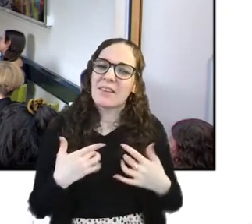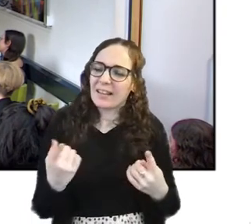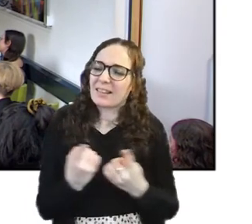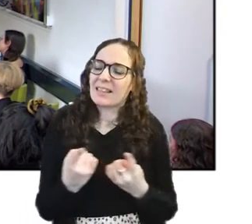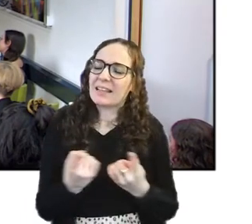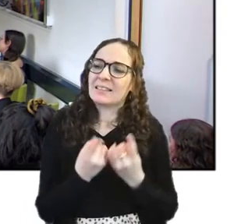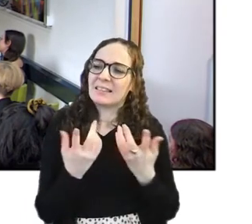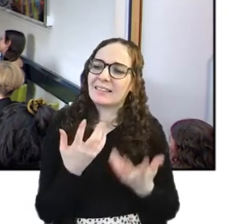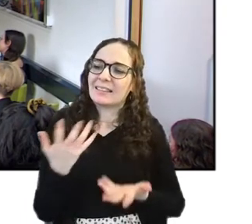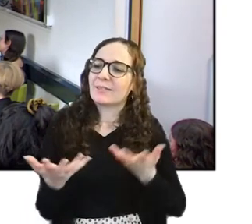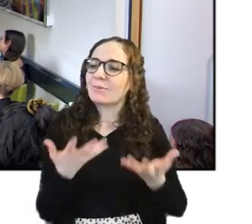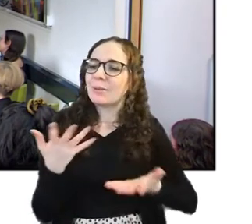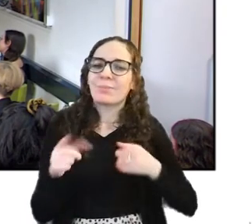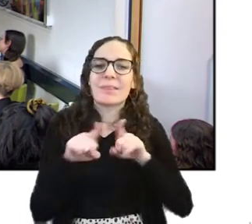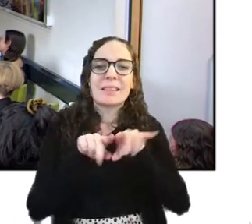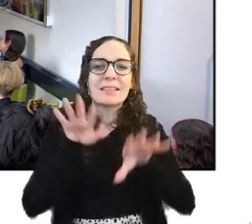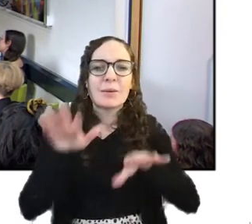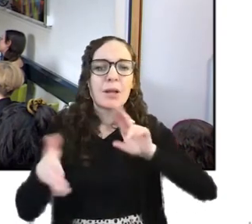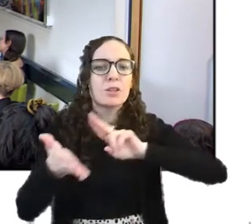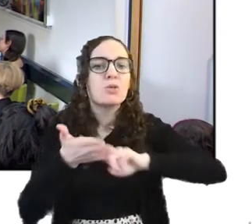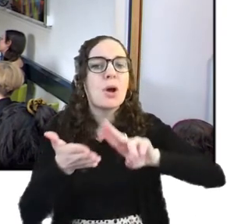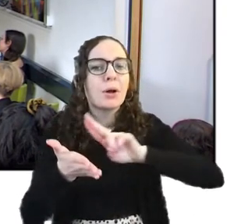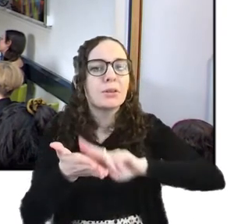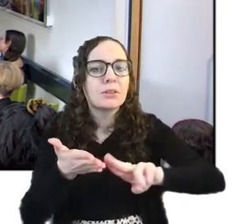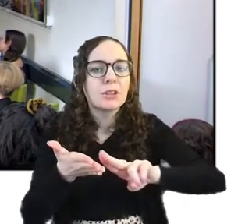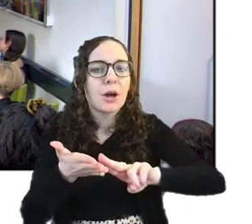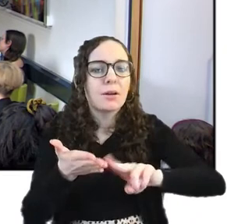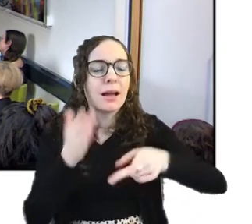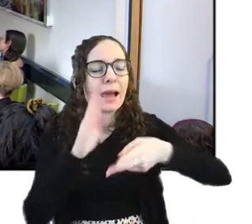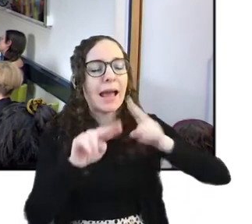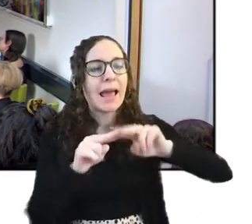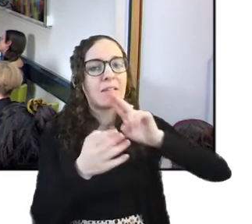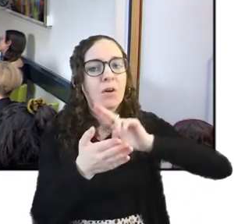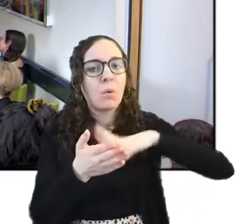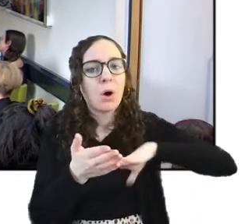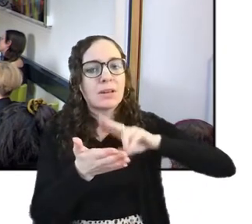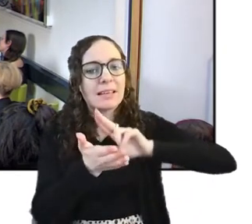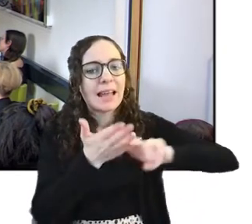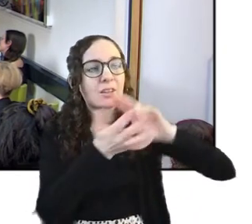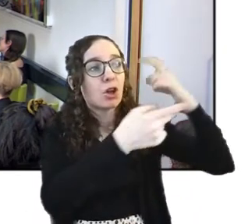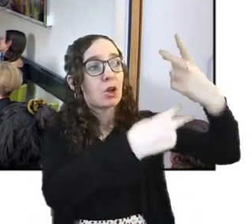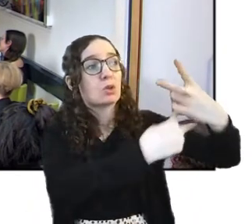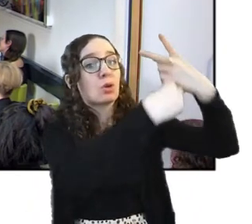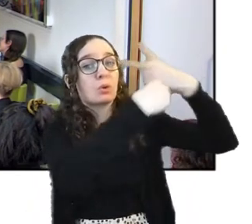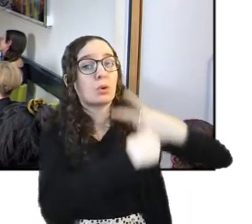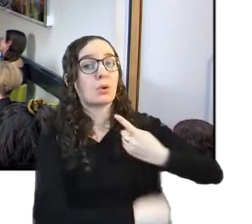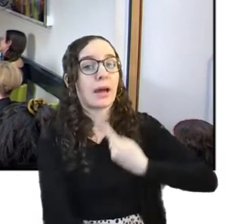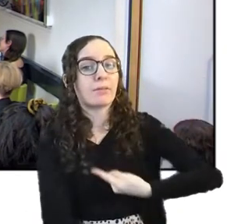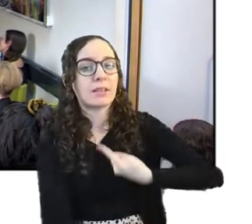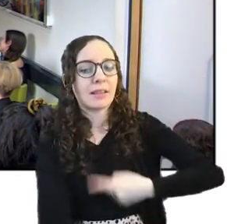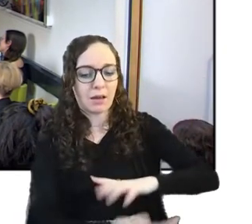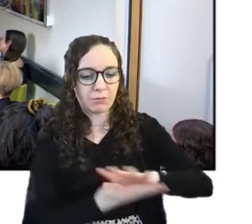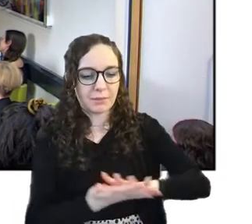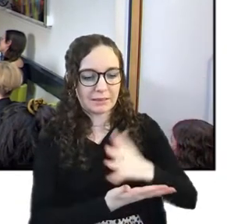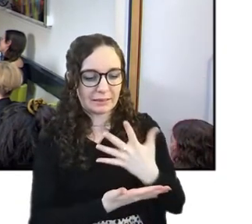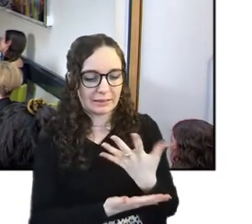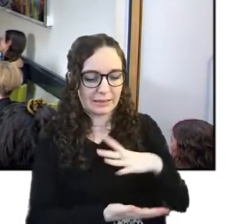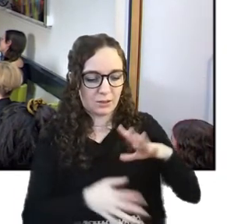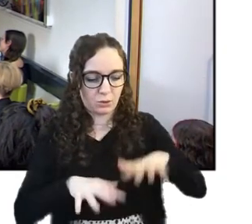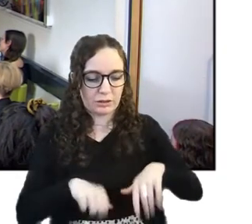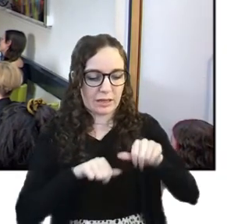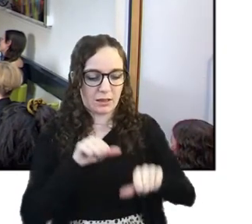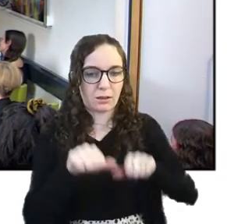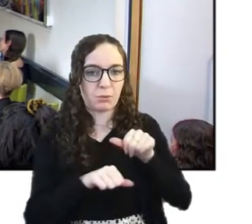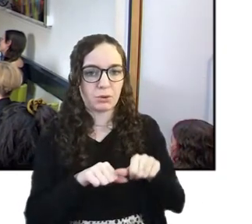if you want nature to look after you you have to start the process of like noticing it caring for it and then you feel